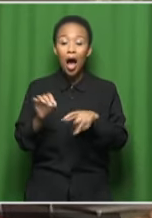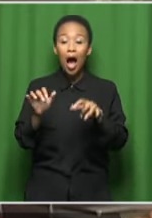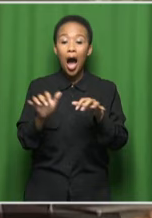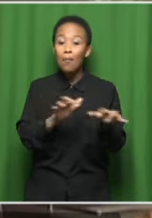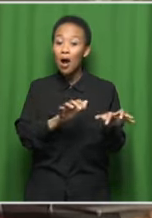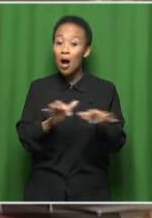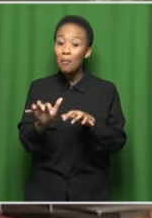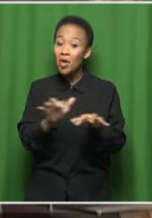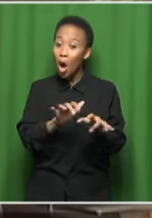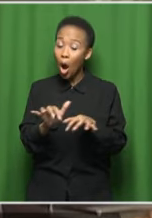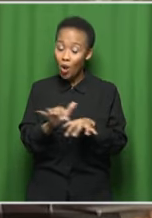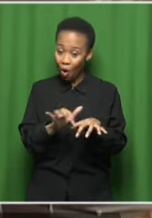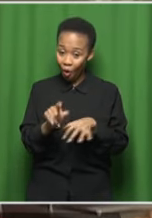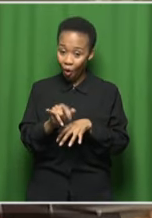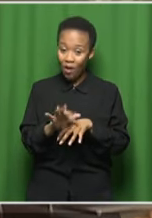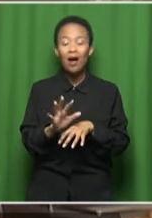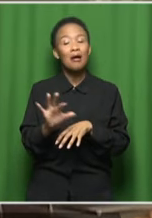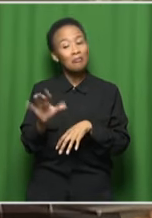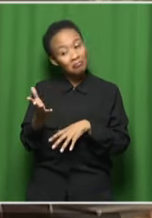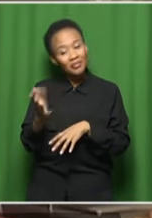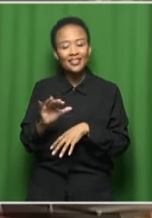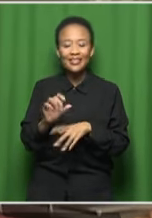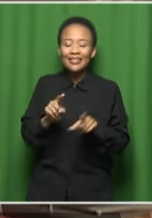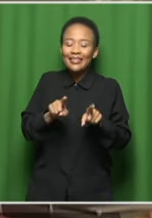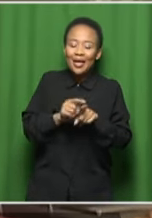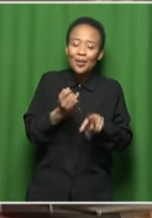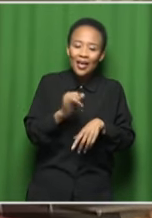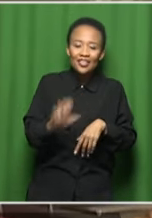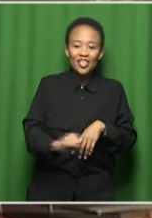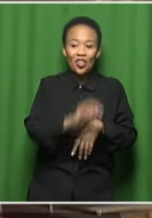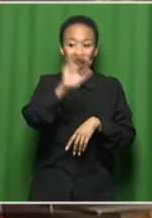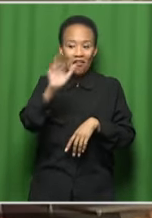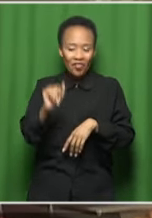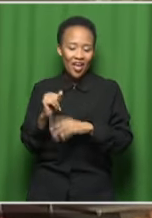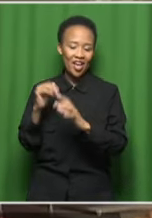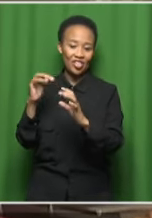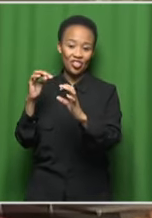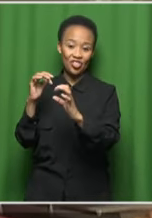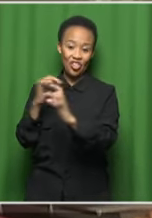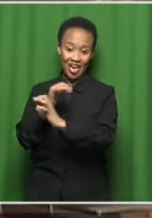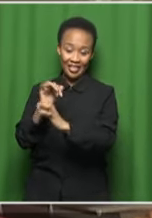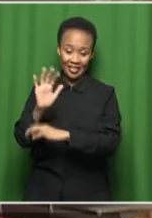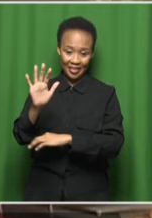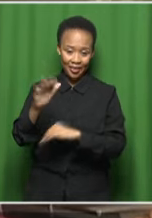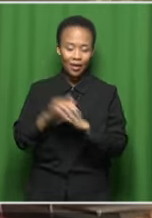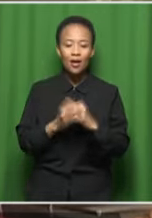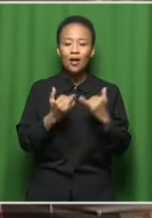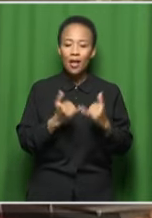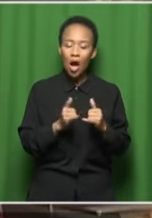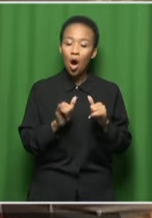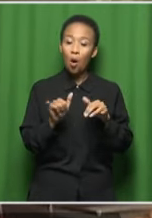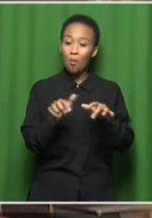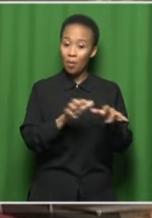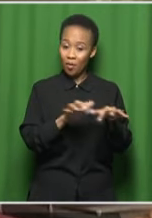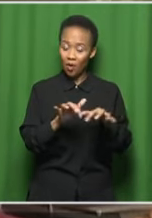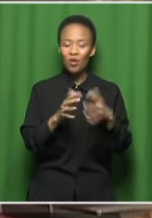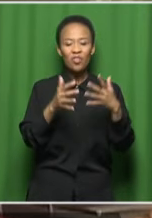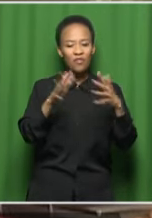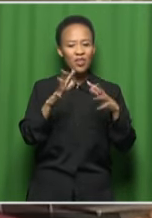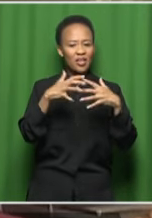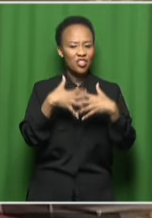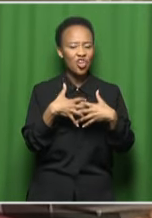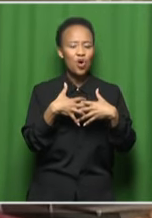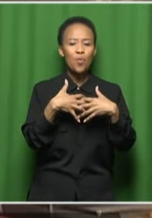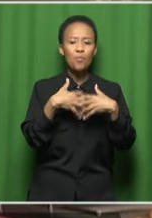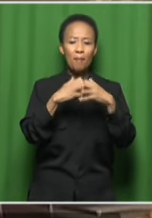of South African jazz. And the pianist, Don Larka, has already created Kwai jazz.